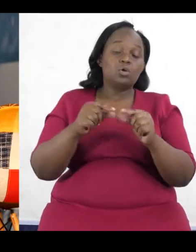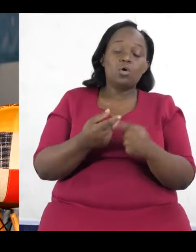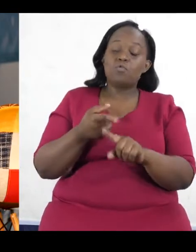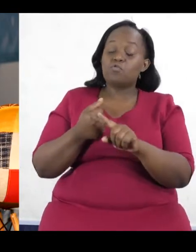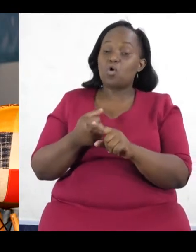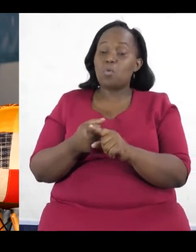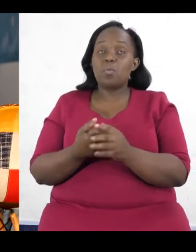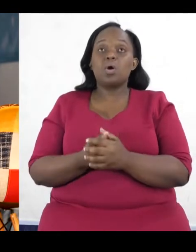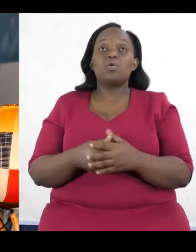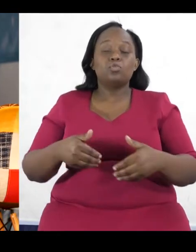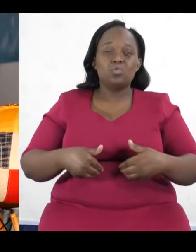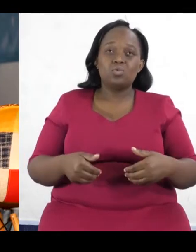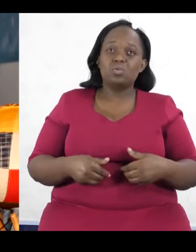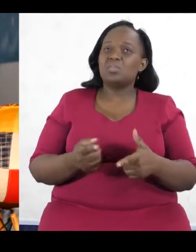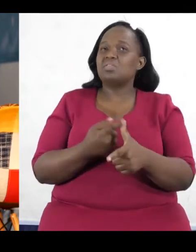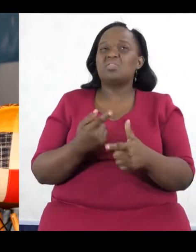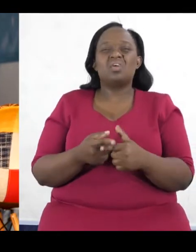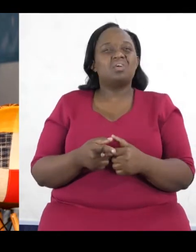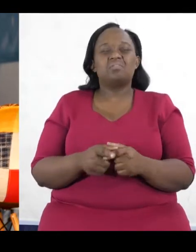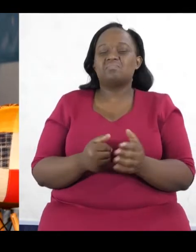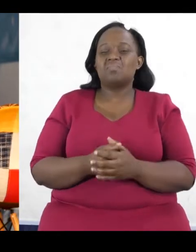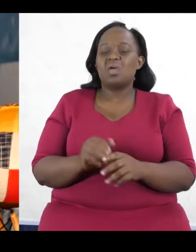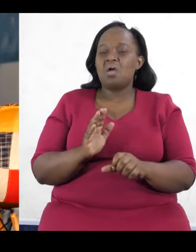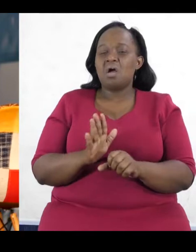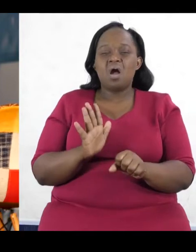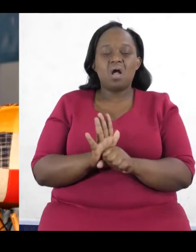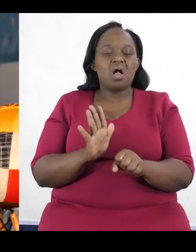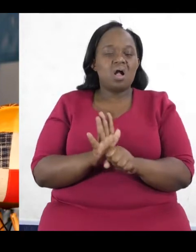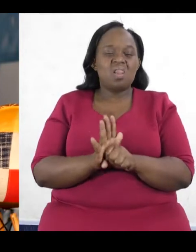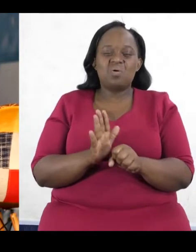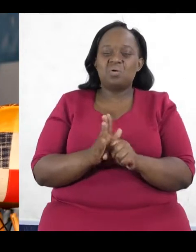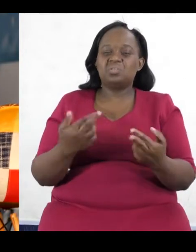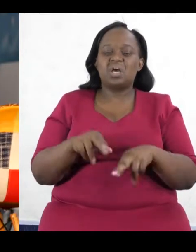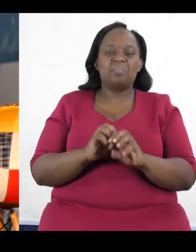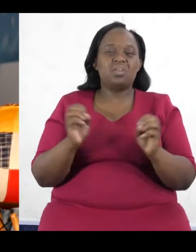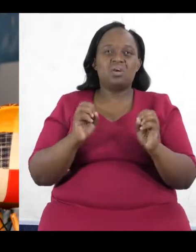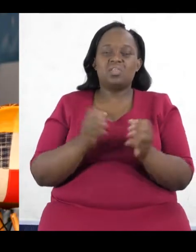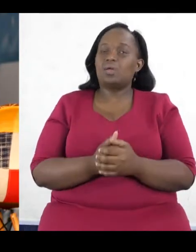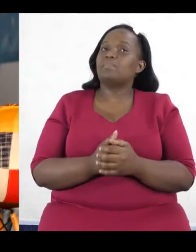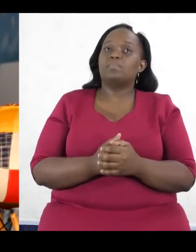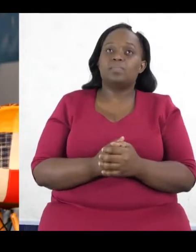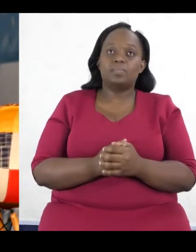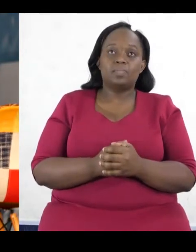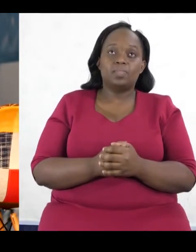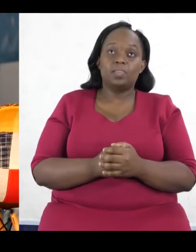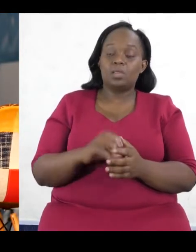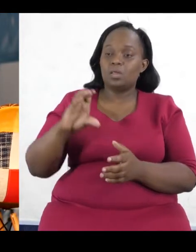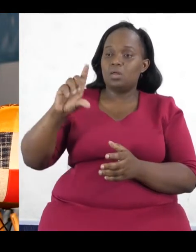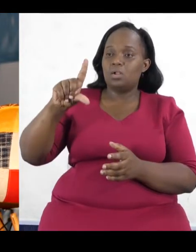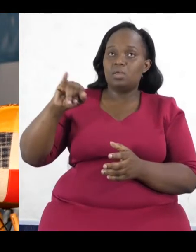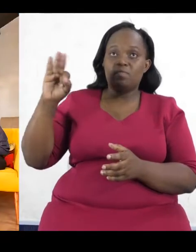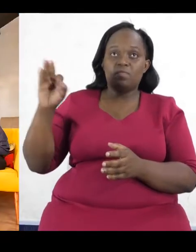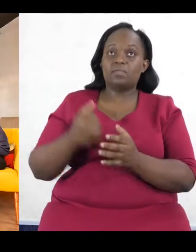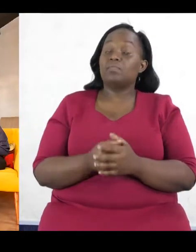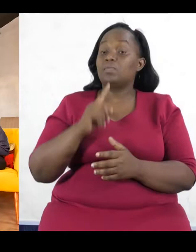young people themselves to participate in this space, then not much will happen, regardless of what kind of frameworks we have. Yeah, Cliff,